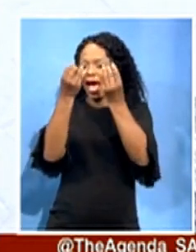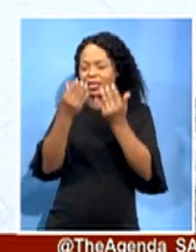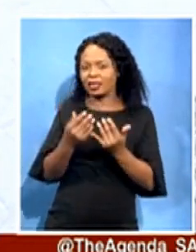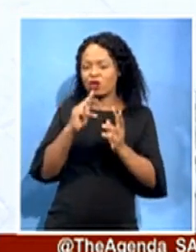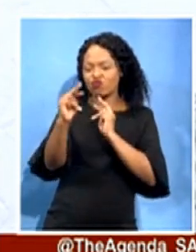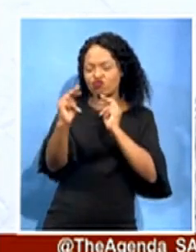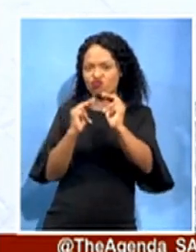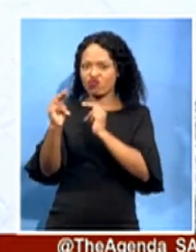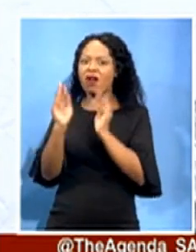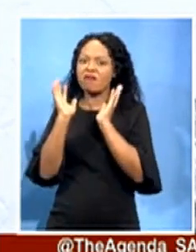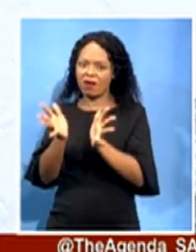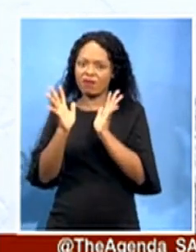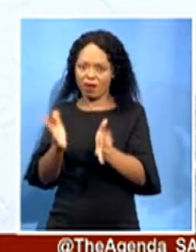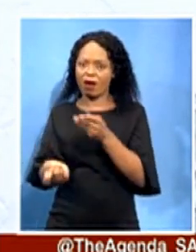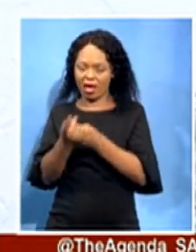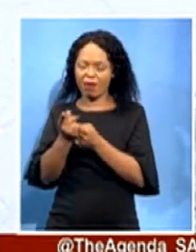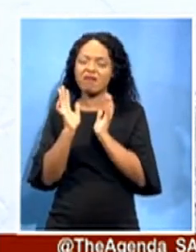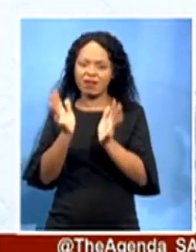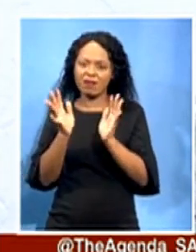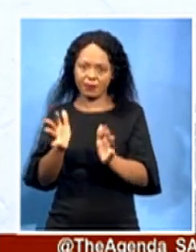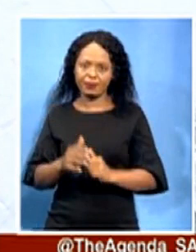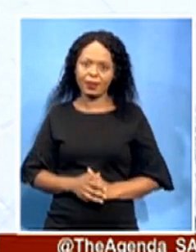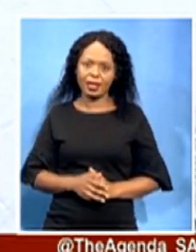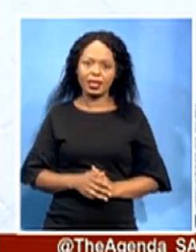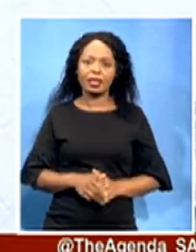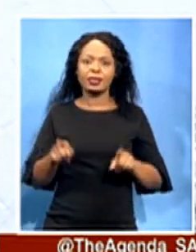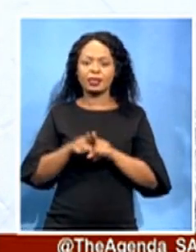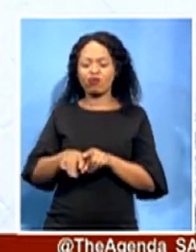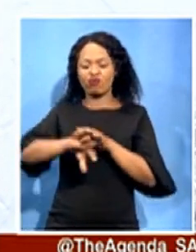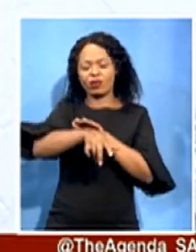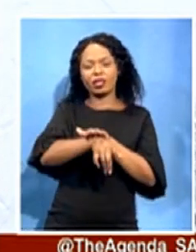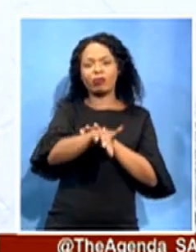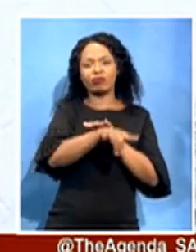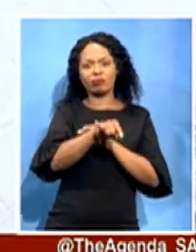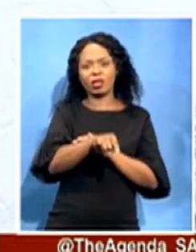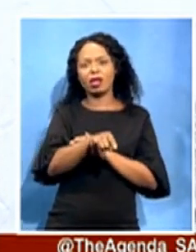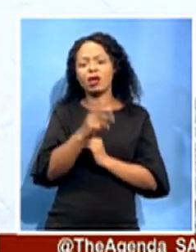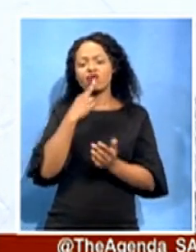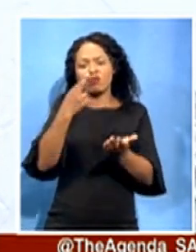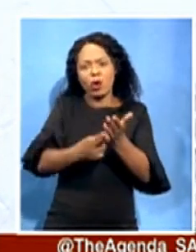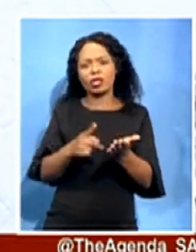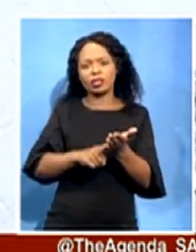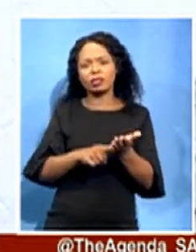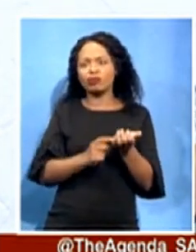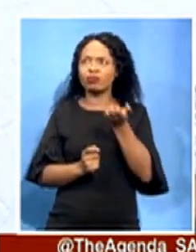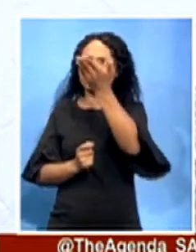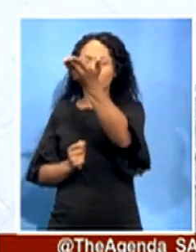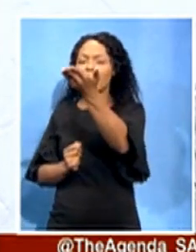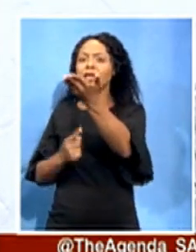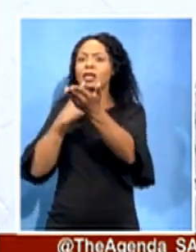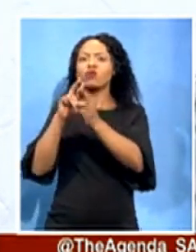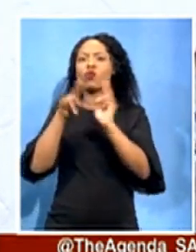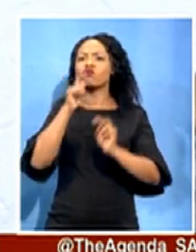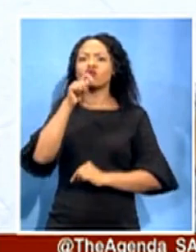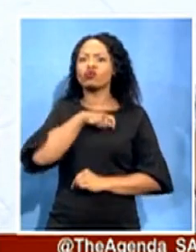actually affirming the report that we had submitted to say it was not true that the department had procured at a maximum